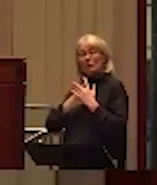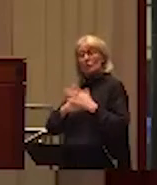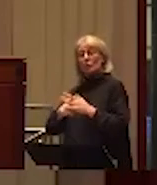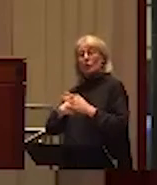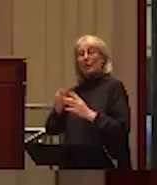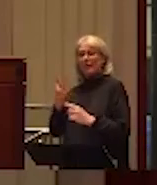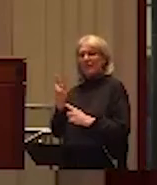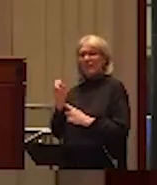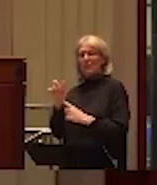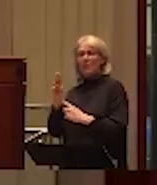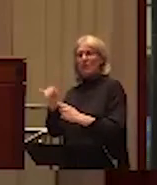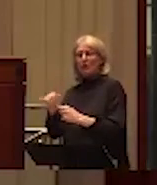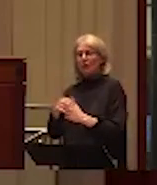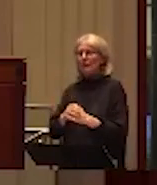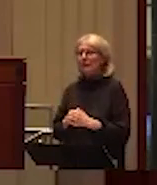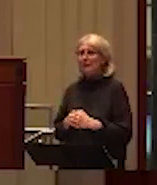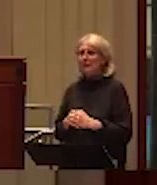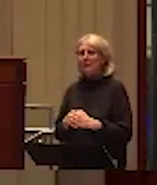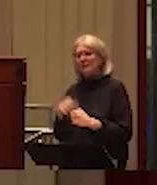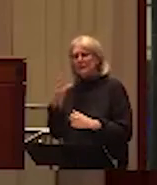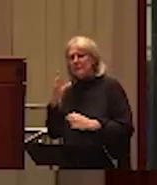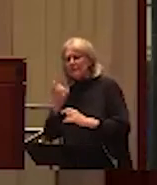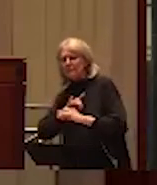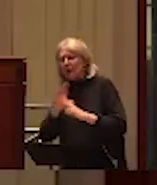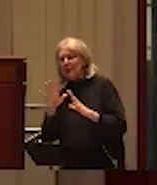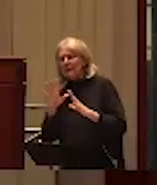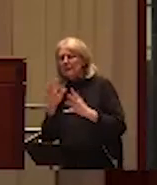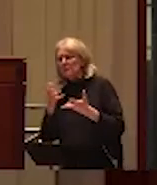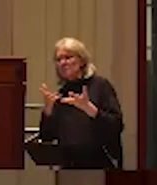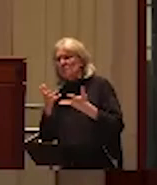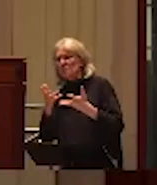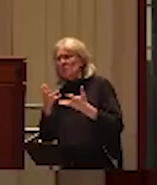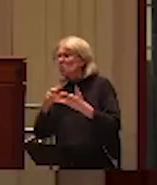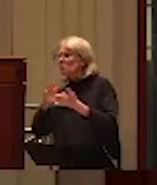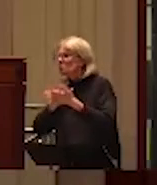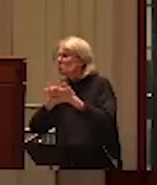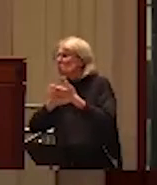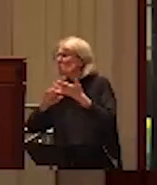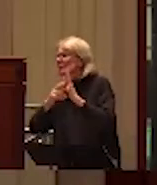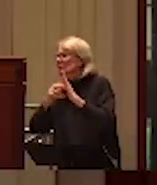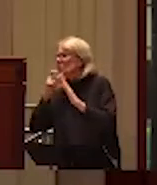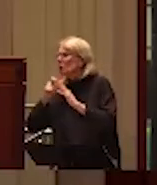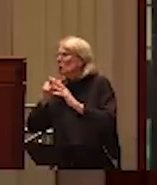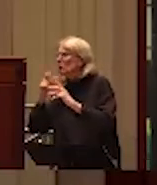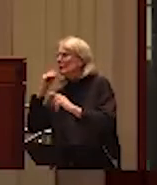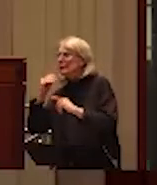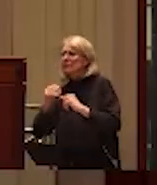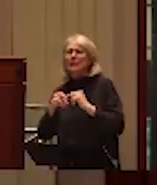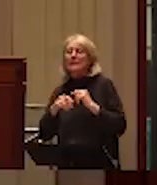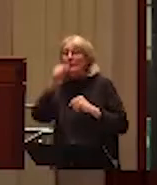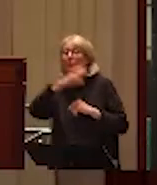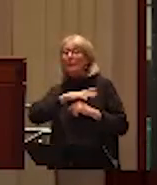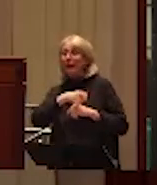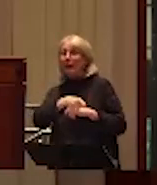of violence, even for me it seemed very abstract, until I listened to men who talked about being hit with a baseball bat in front of the children,